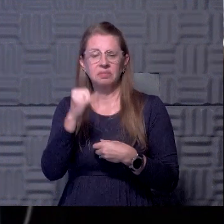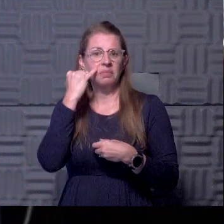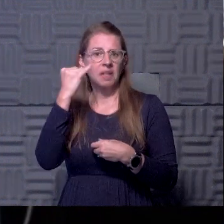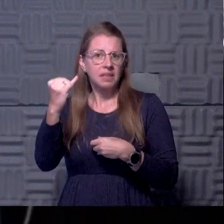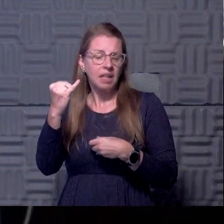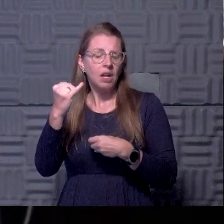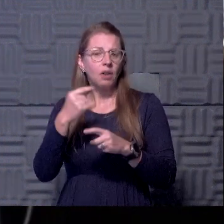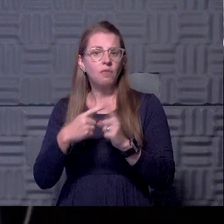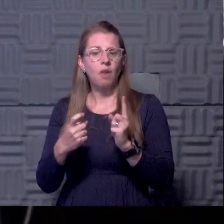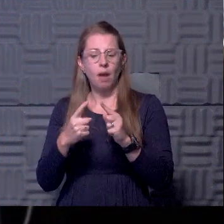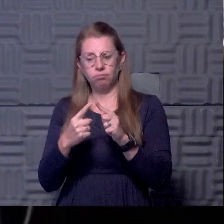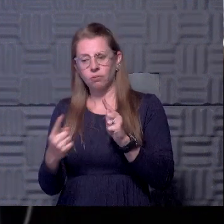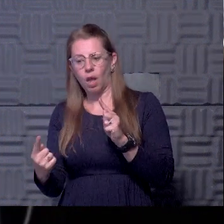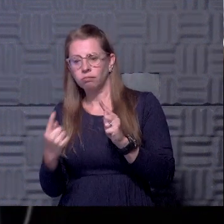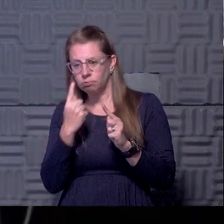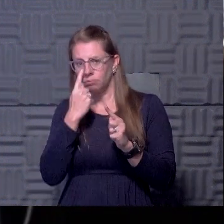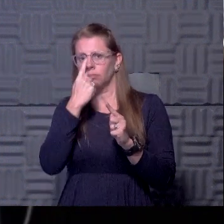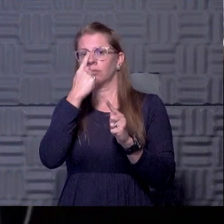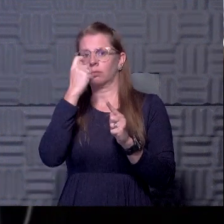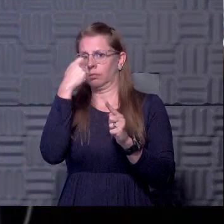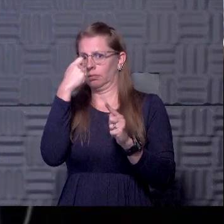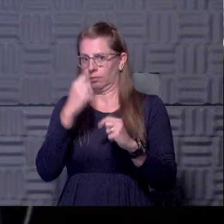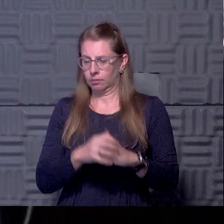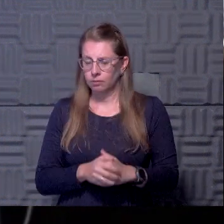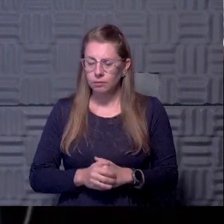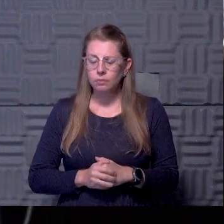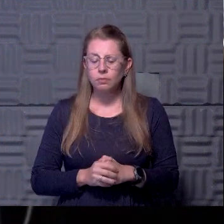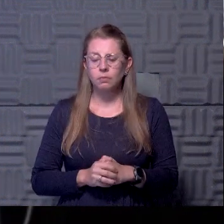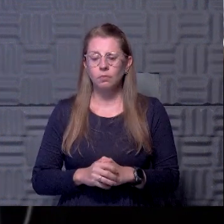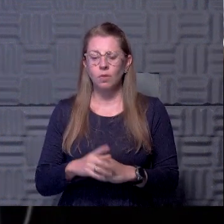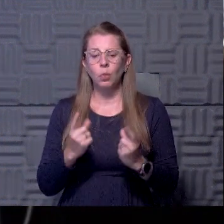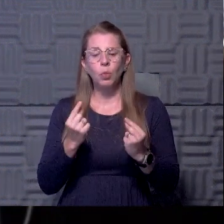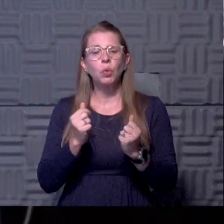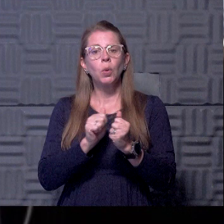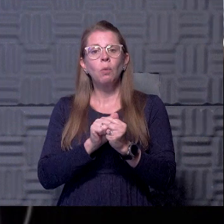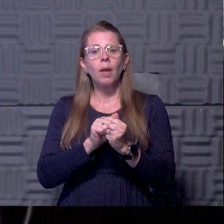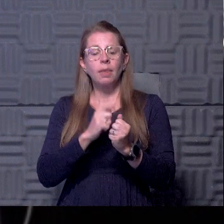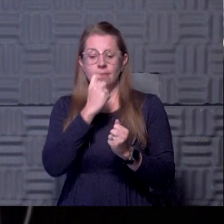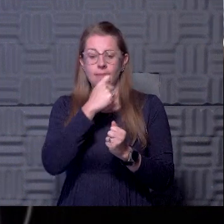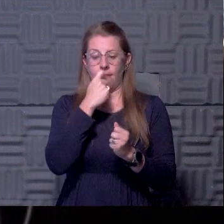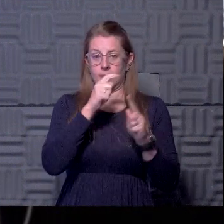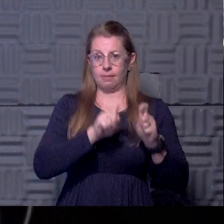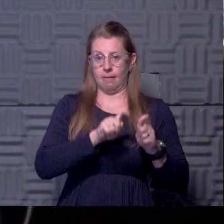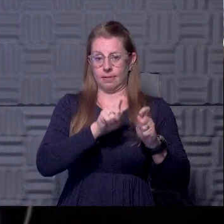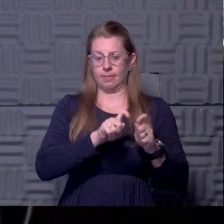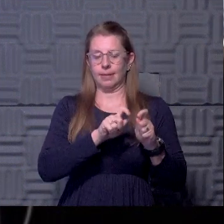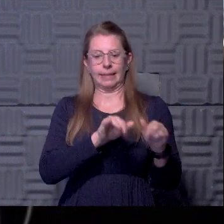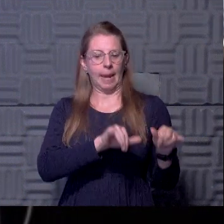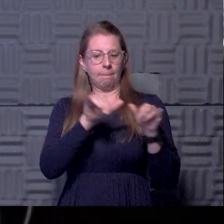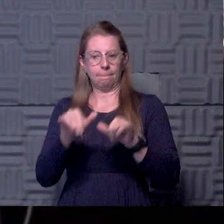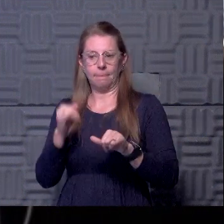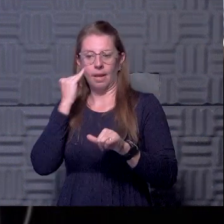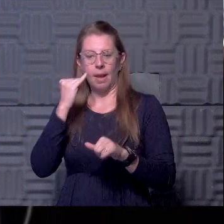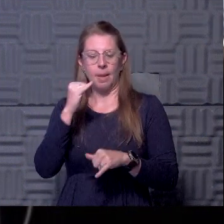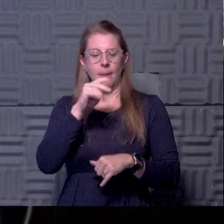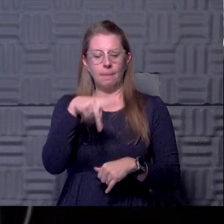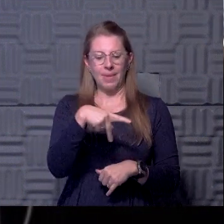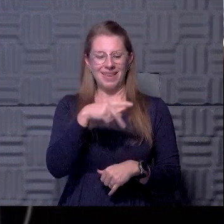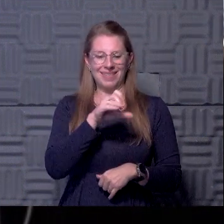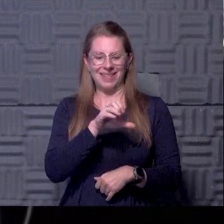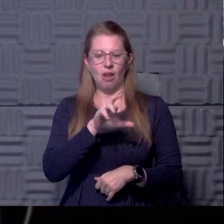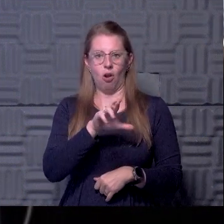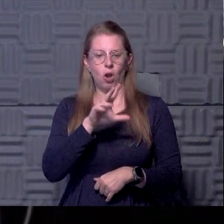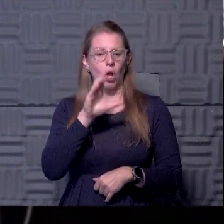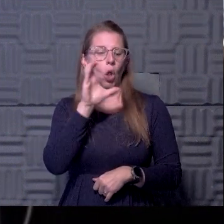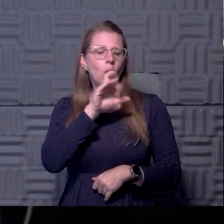what you would get from those long nasal swabs. So what we're doing with it is the same kind of test. It's a PCR test that tests for live